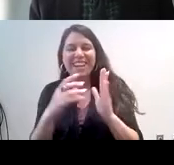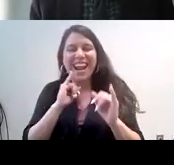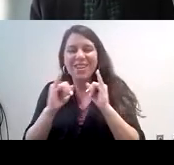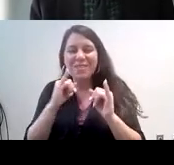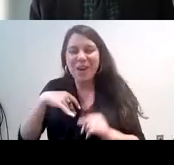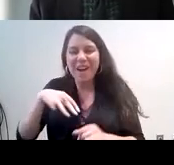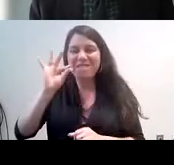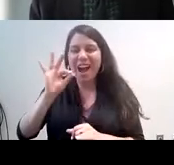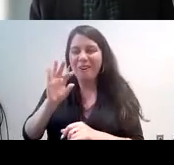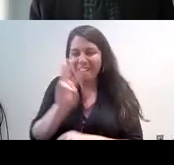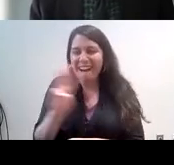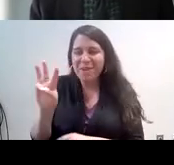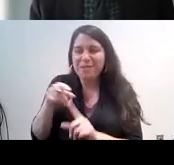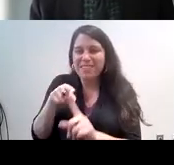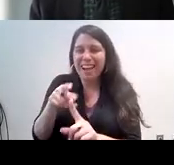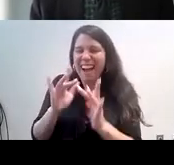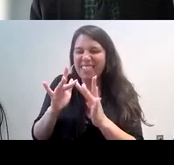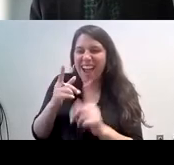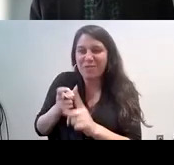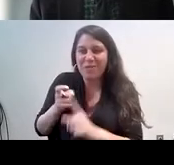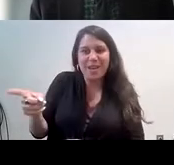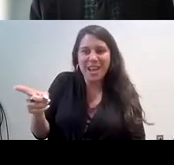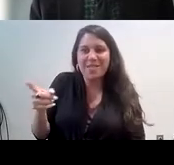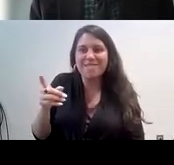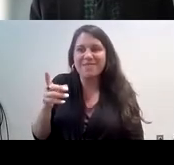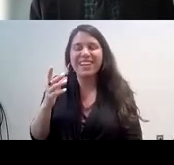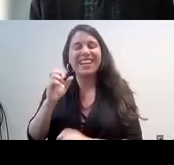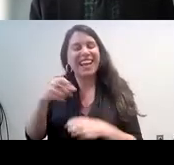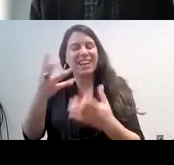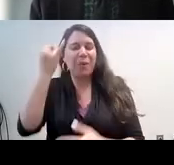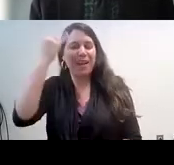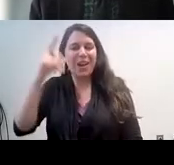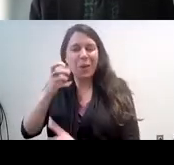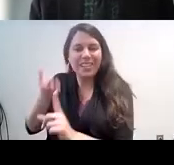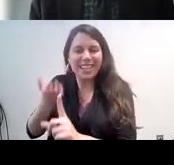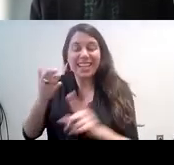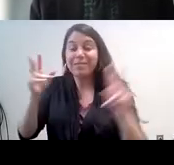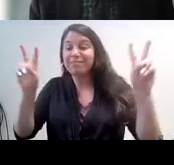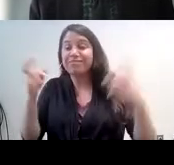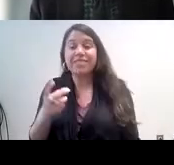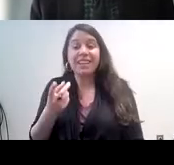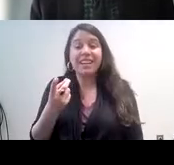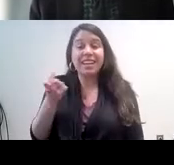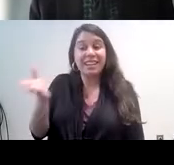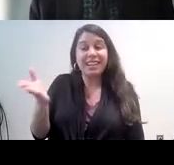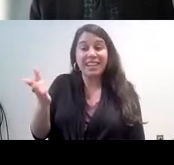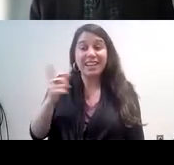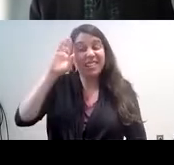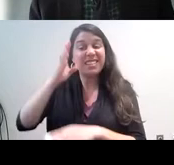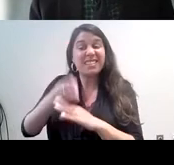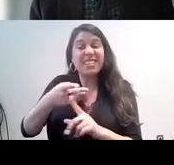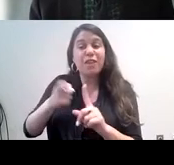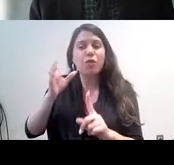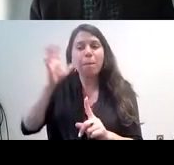about Dr. Jimenez to give you a sense of who he is. Dr. Jimenez is the son of parents who emigrated from